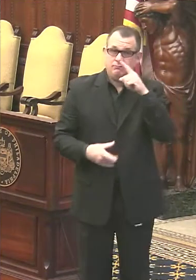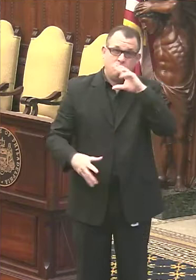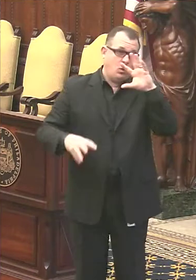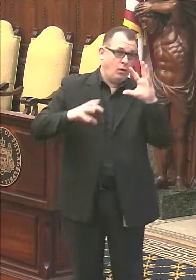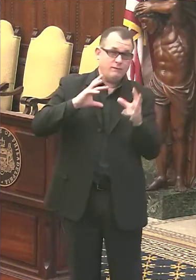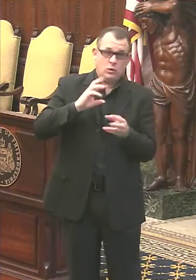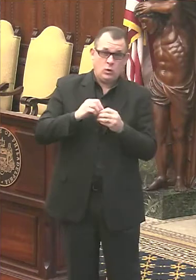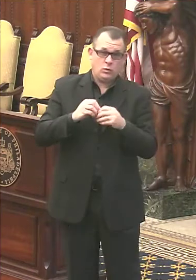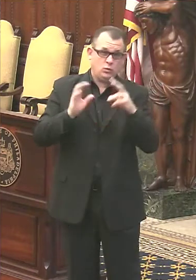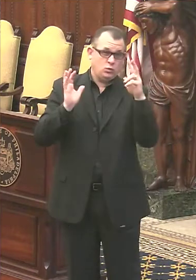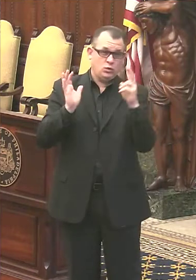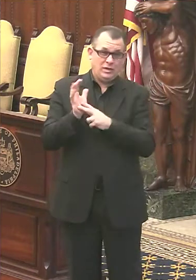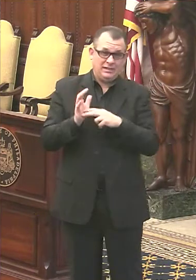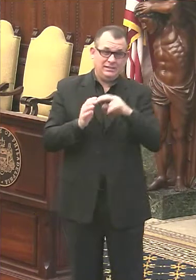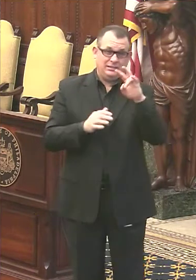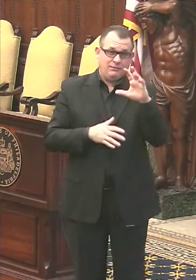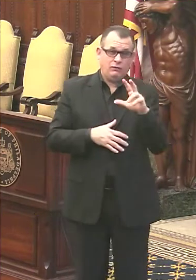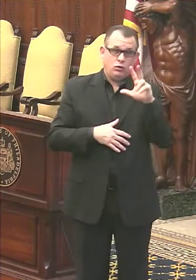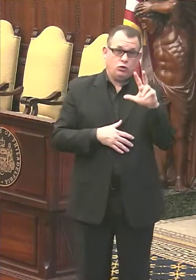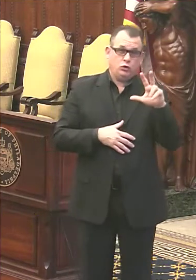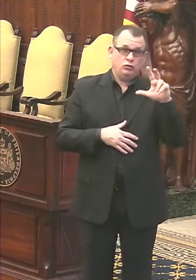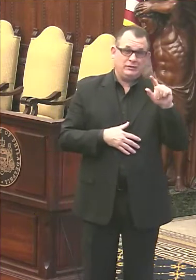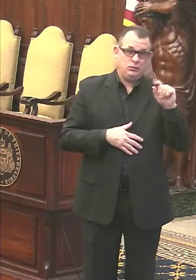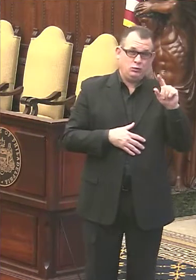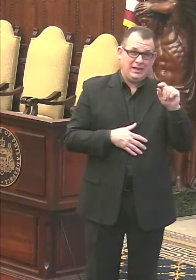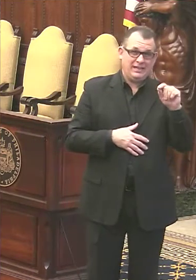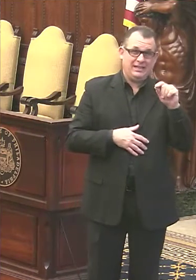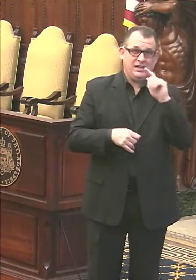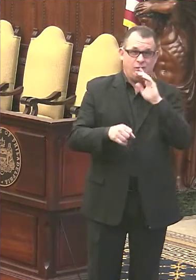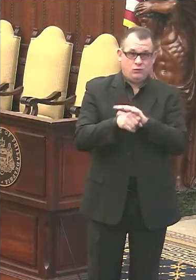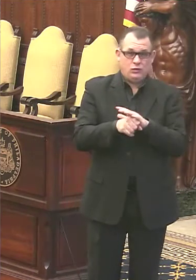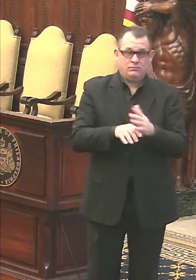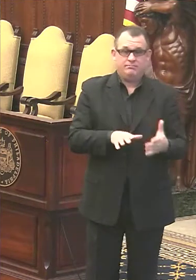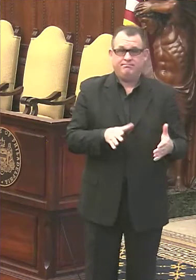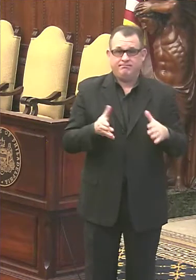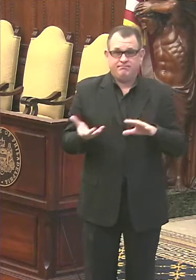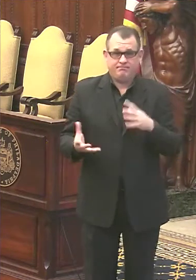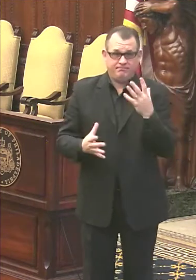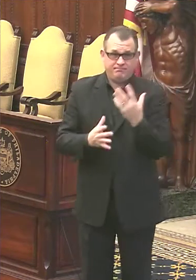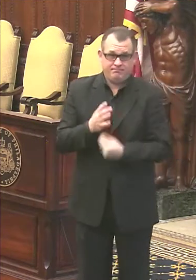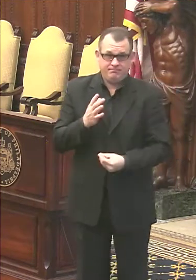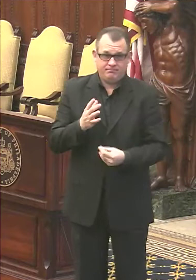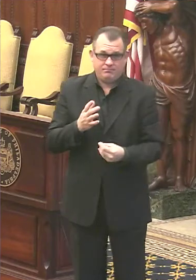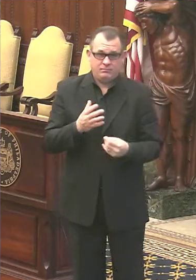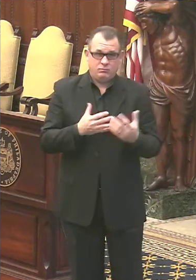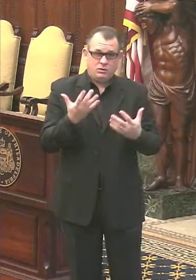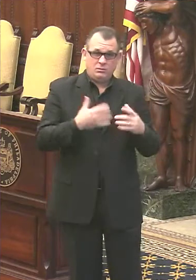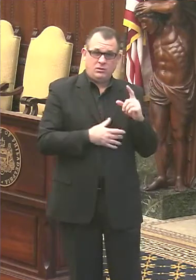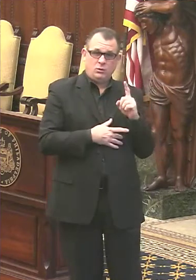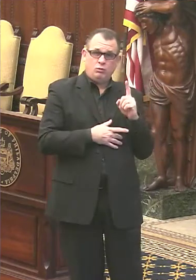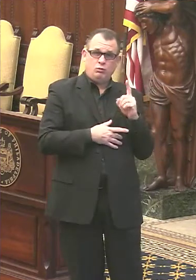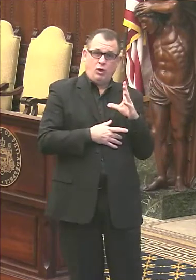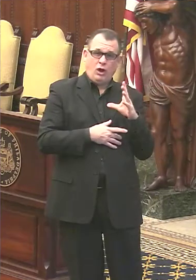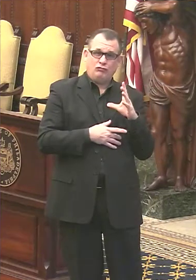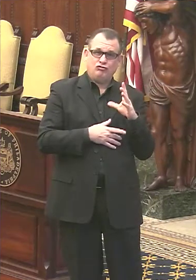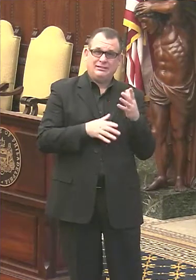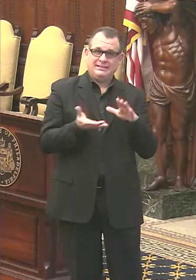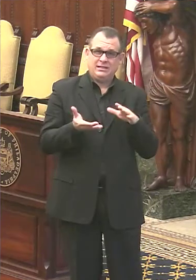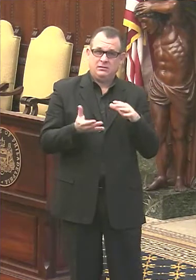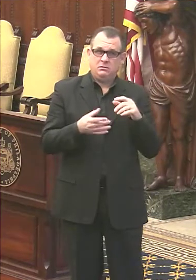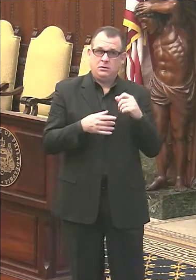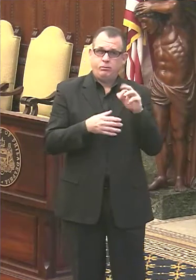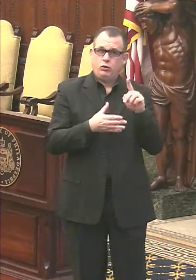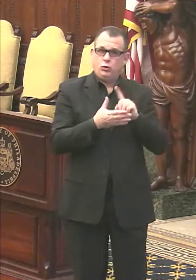,720 confirmed deaths. And we peaked at about 100 deaths per week for the weeks of December 13th